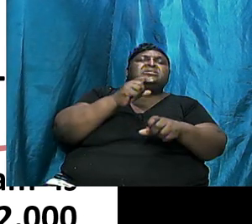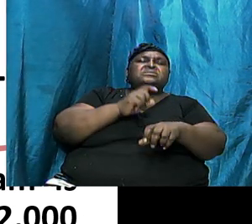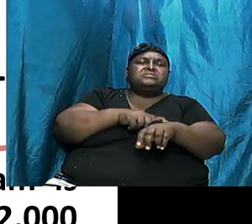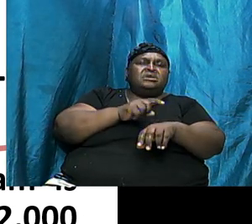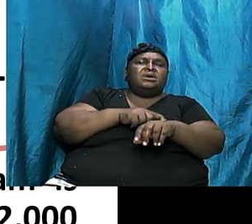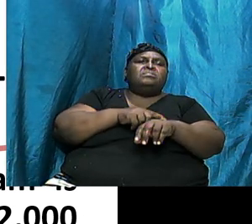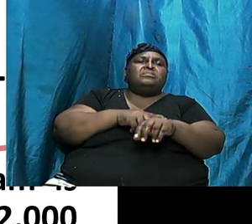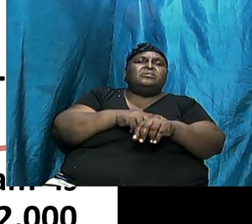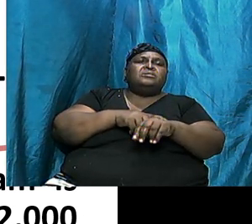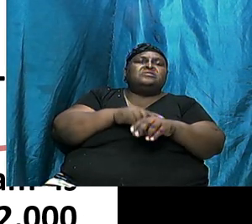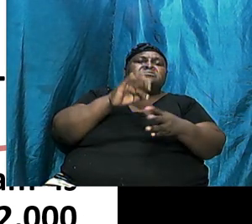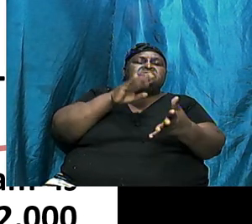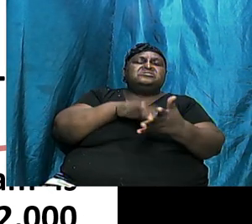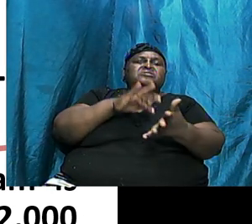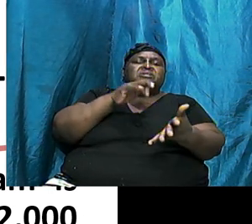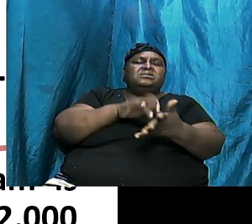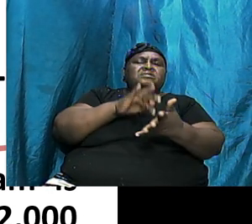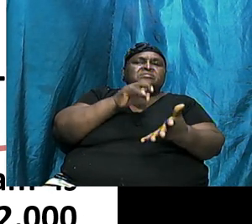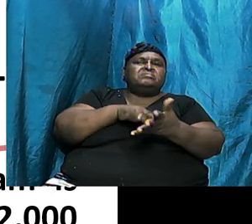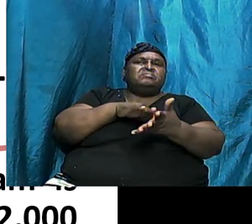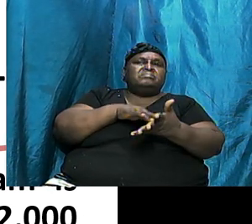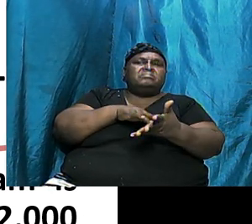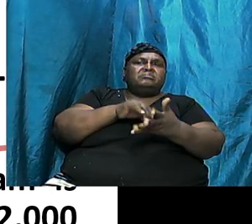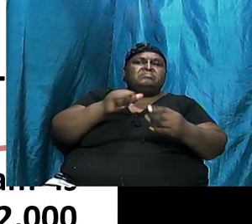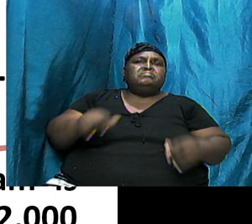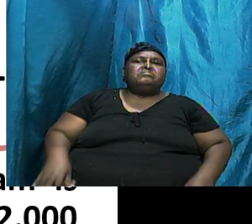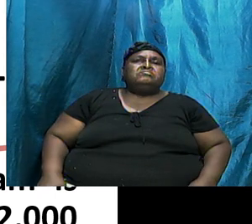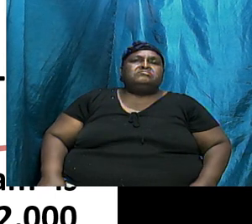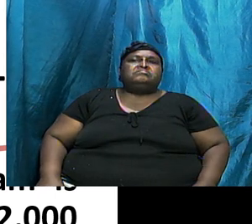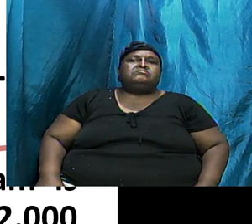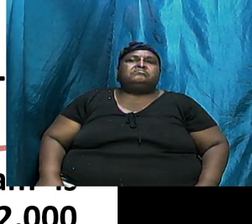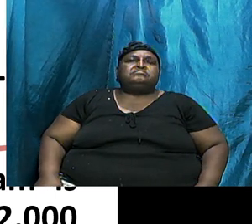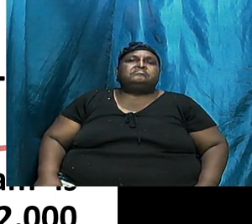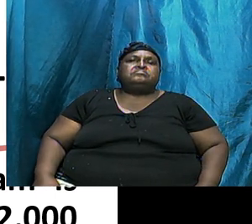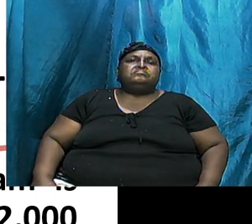We Go Through And We Go Through Now